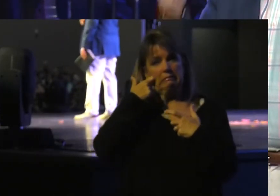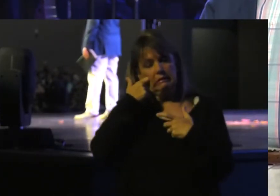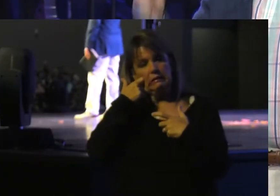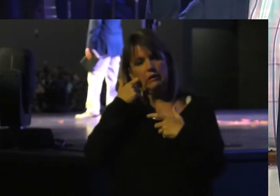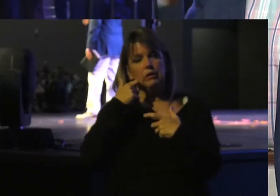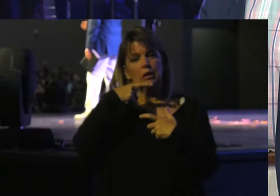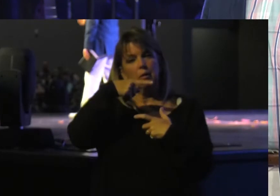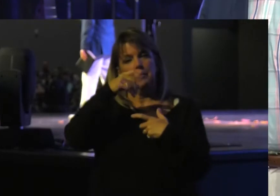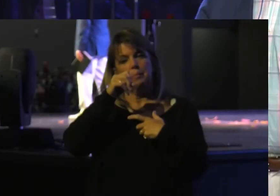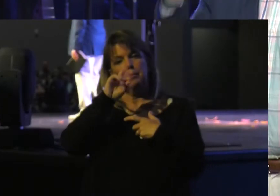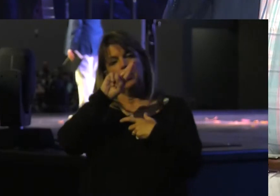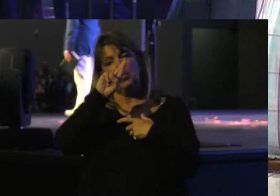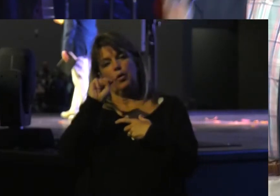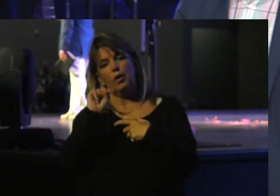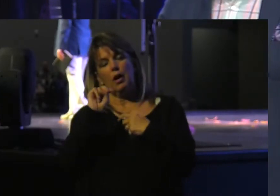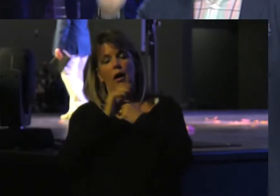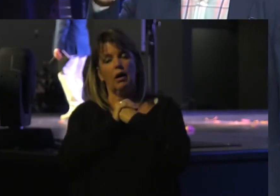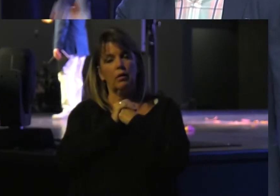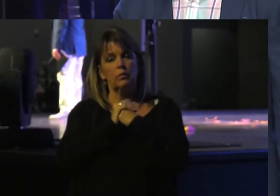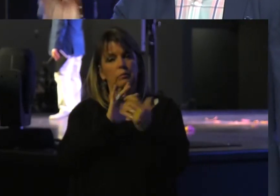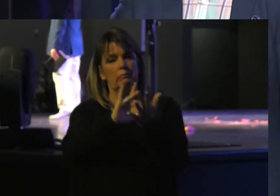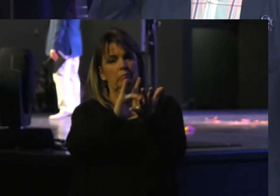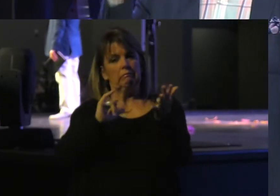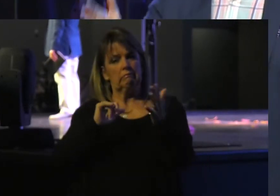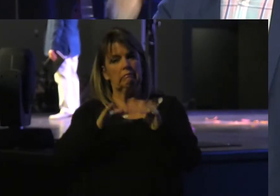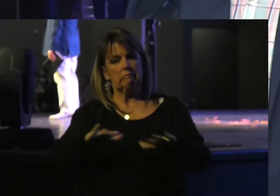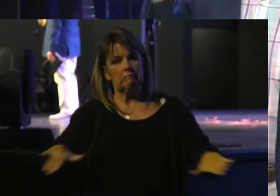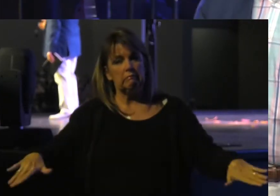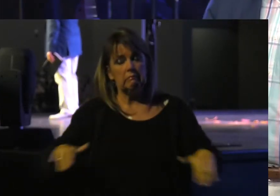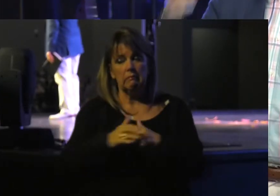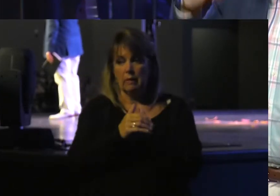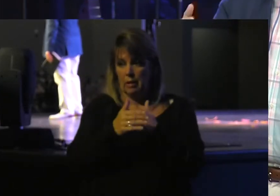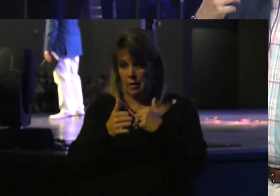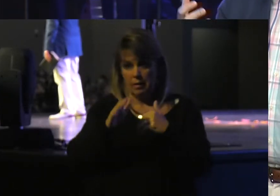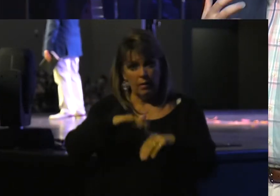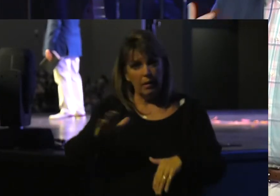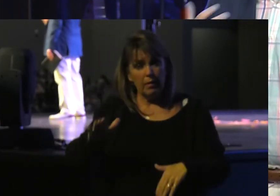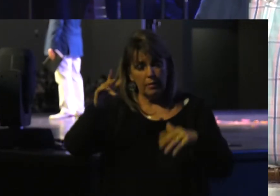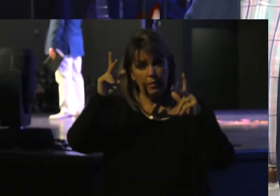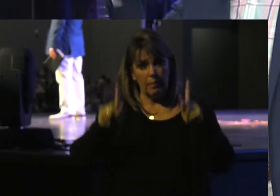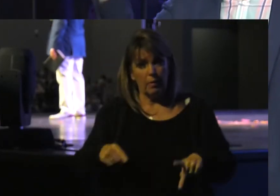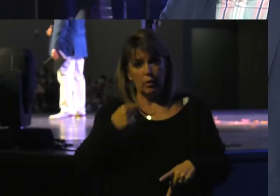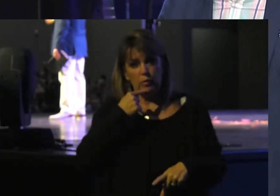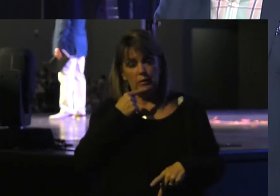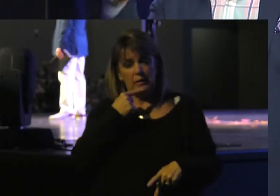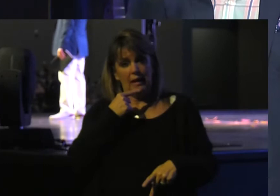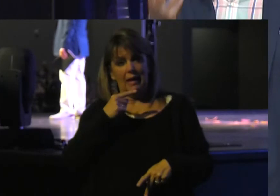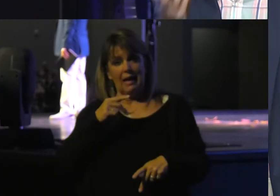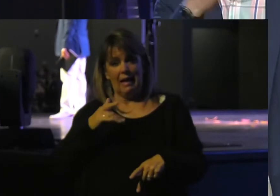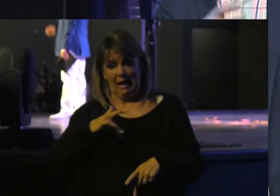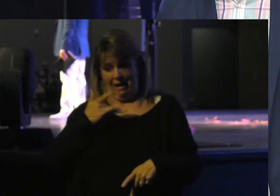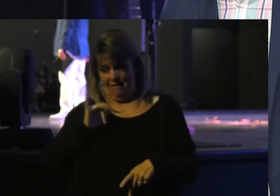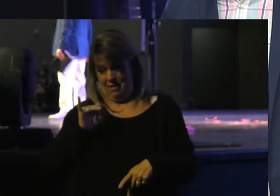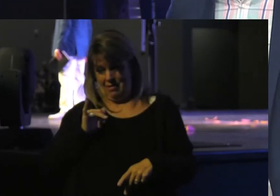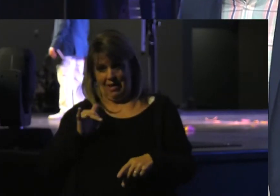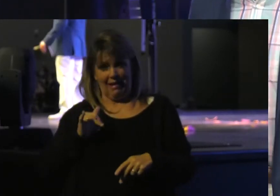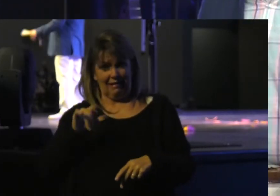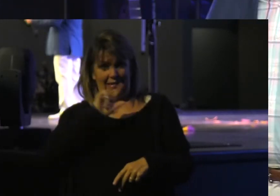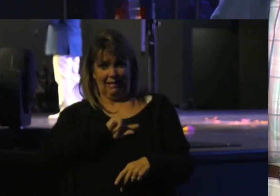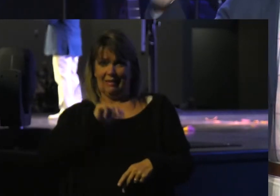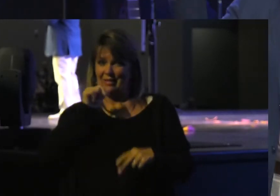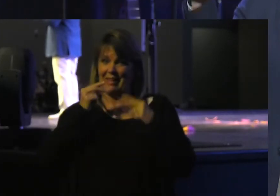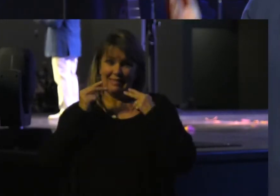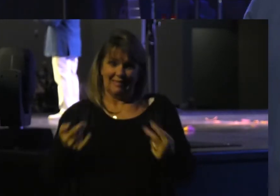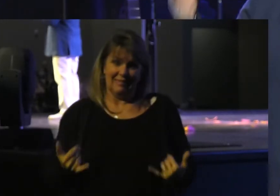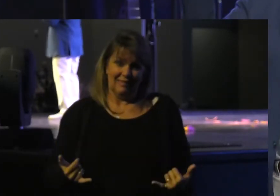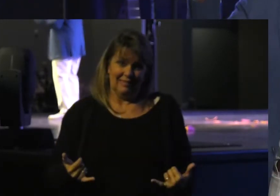know Exploits children Even the person Who would say Pastor I feel Like the guilty And not the innocent Today